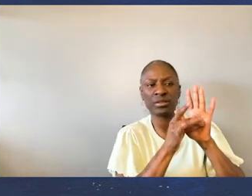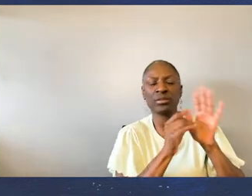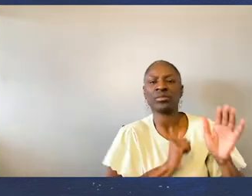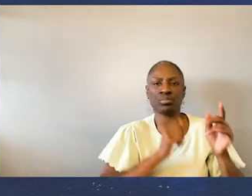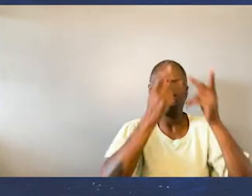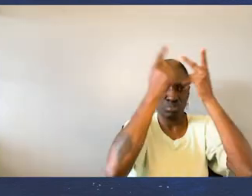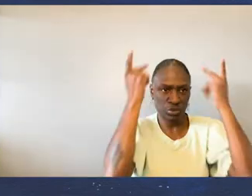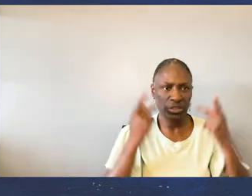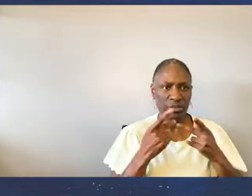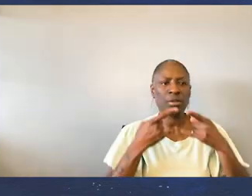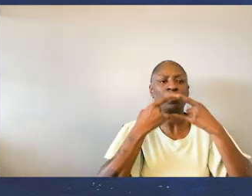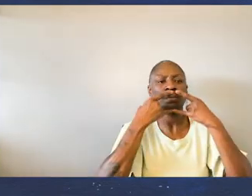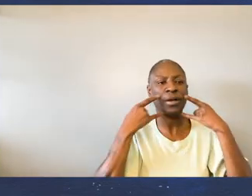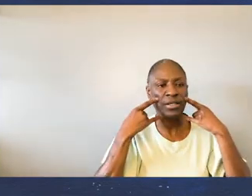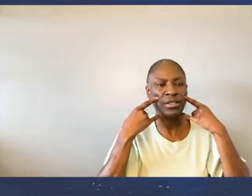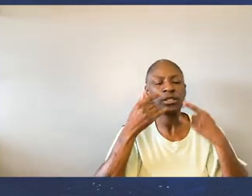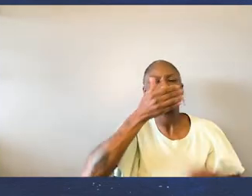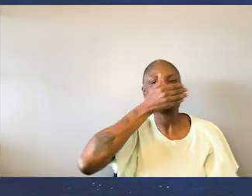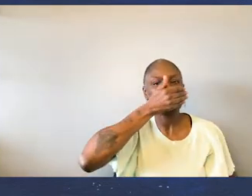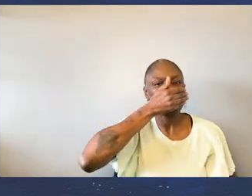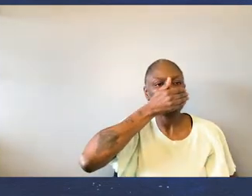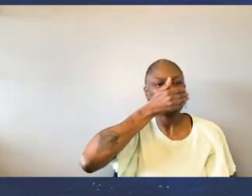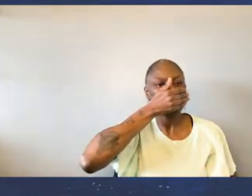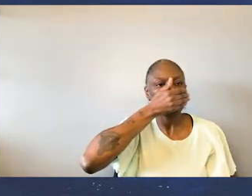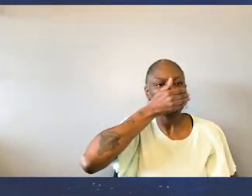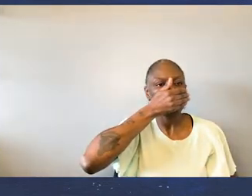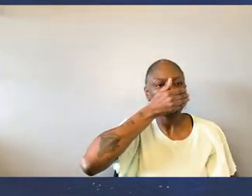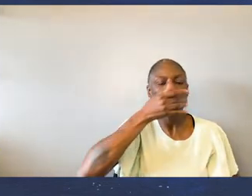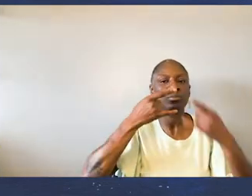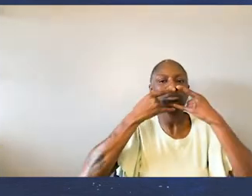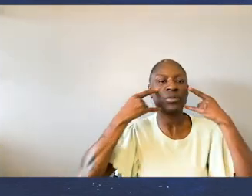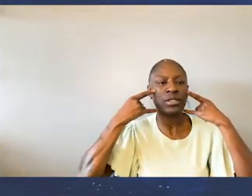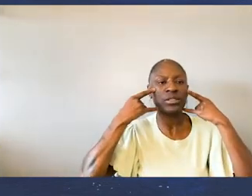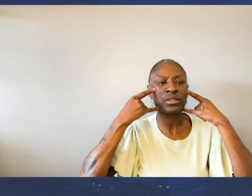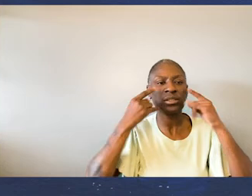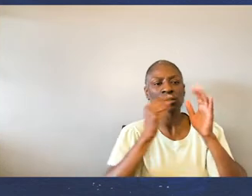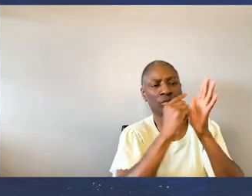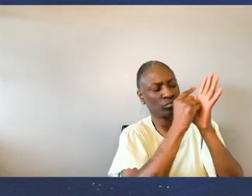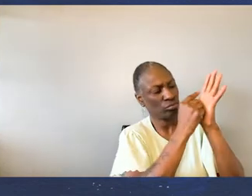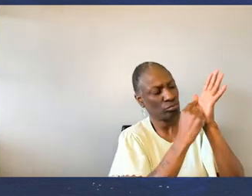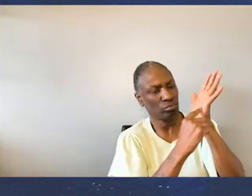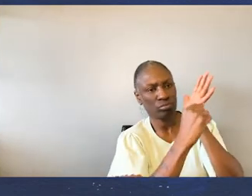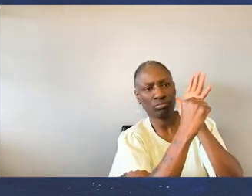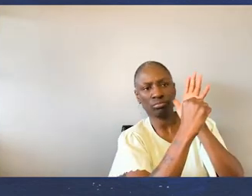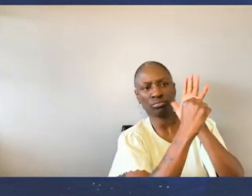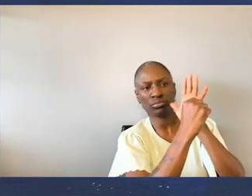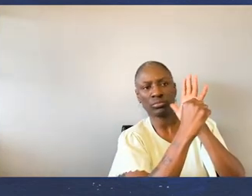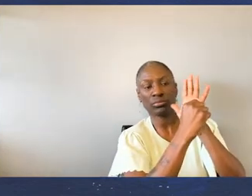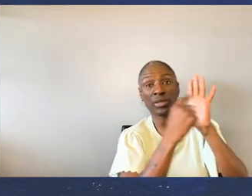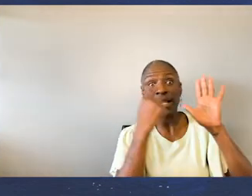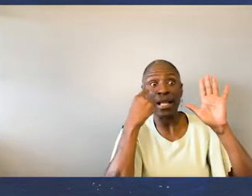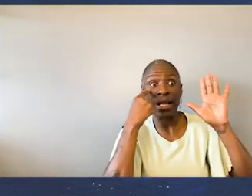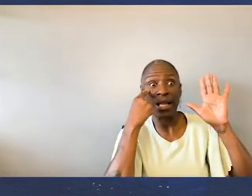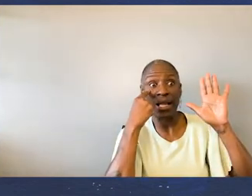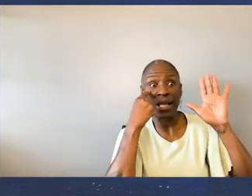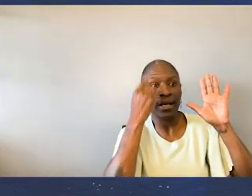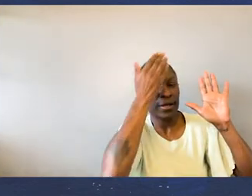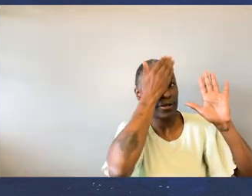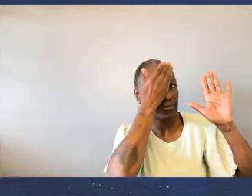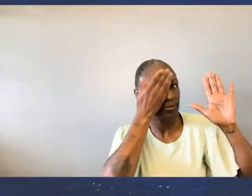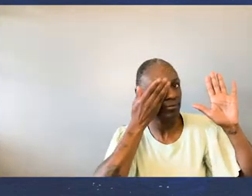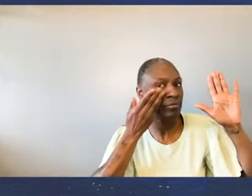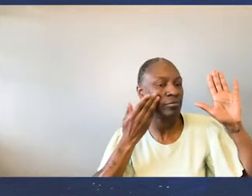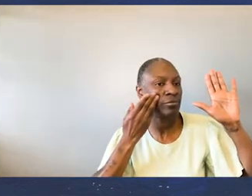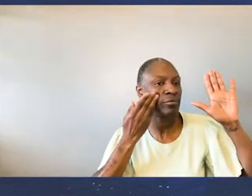in the chlorophyll Is a self-portrait While wearing a face mask My face takes up The whole leaf And only